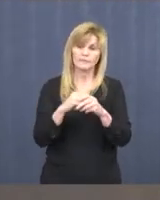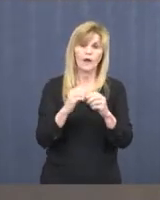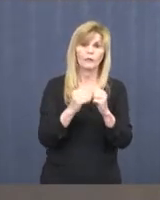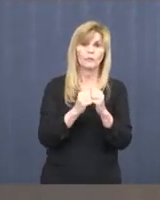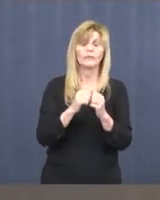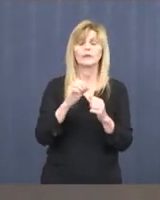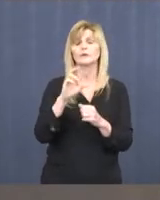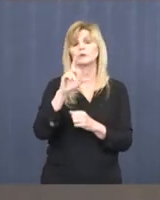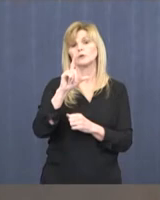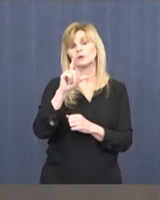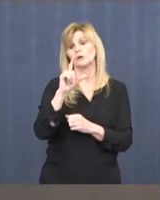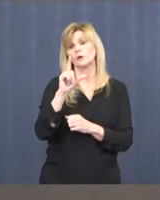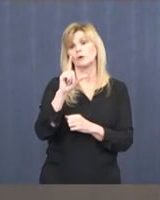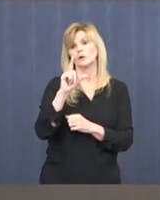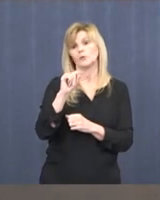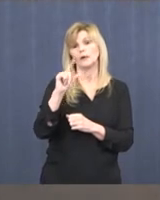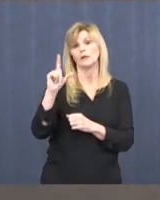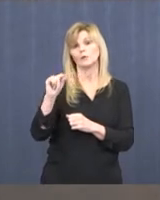Census.